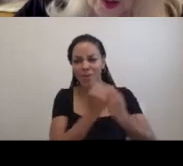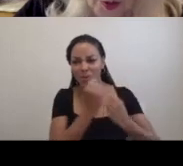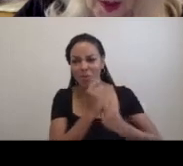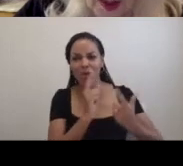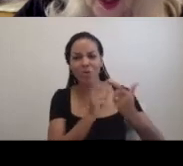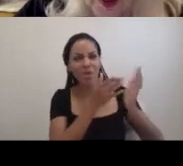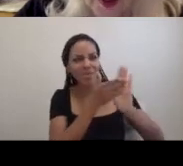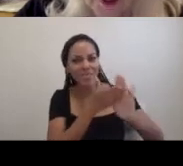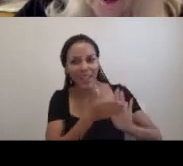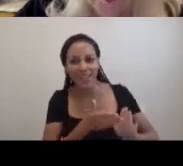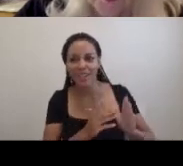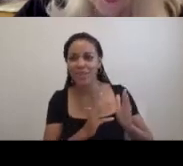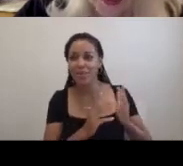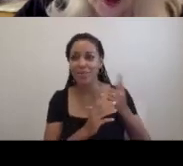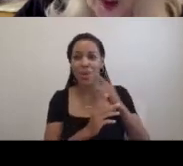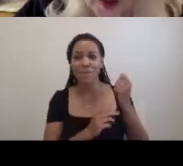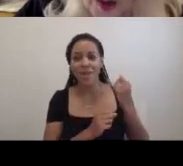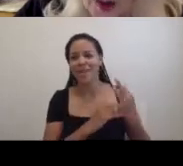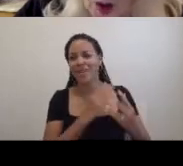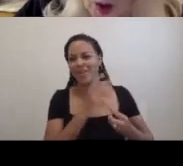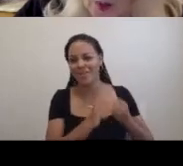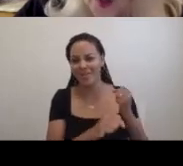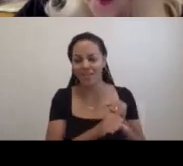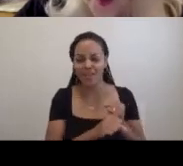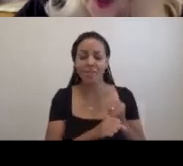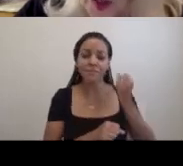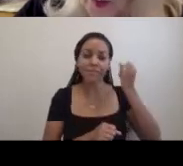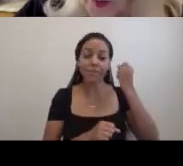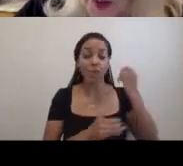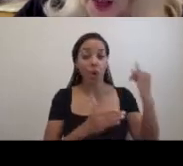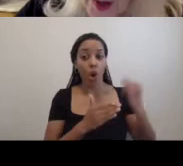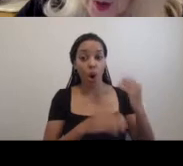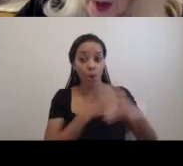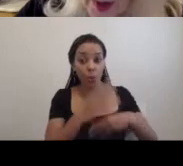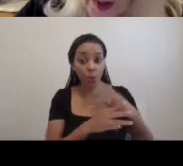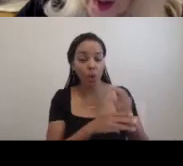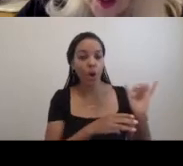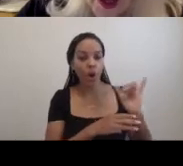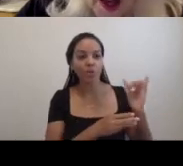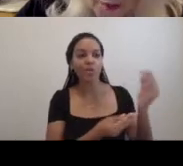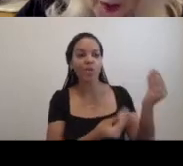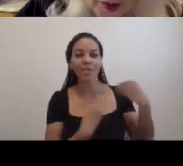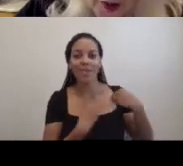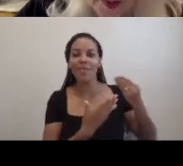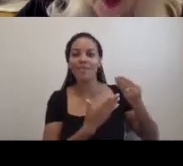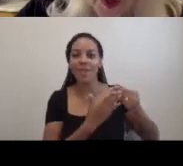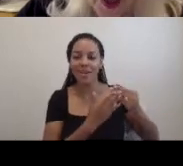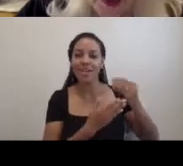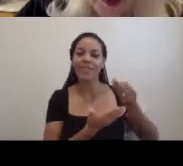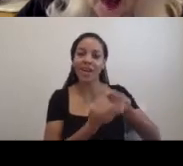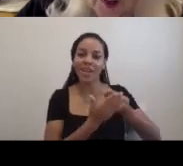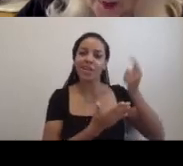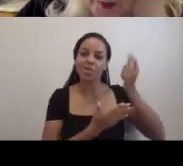through decades. As well, it is the art world that has given financial grants and fellowships